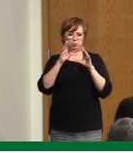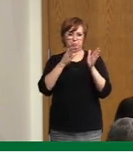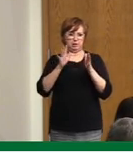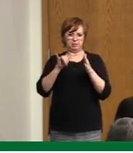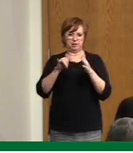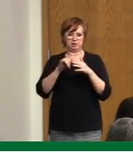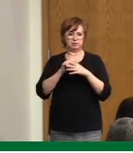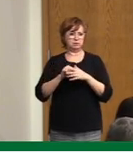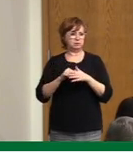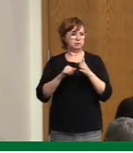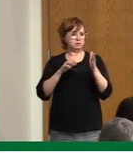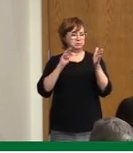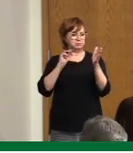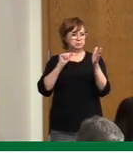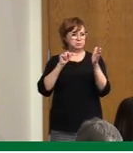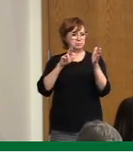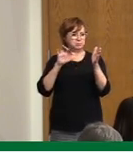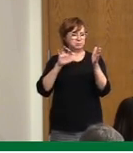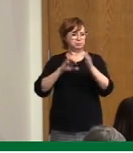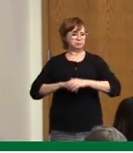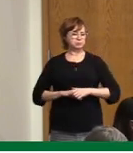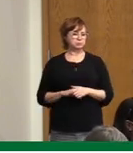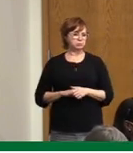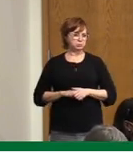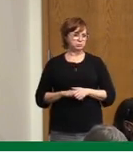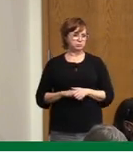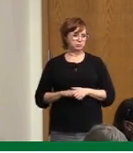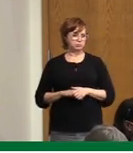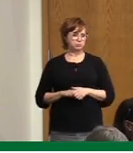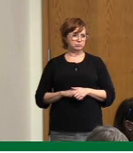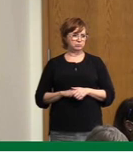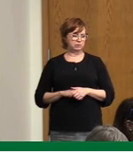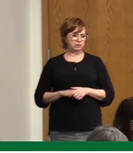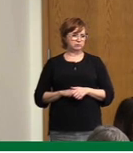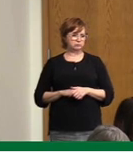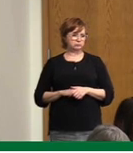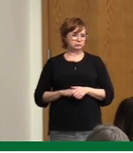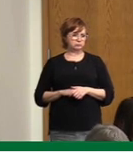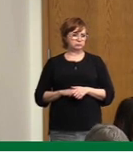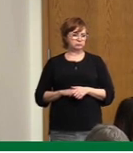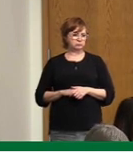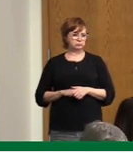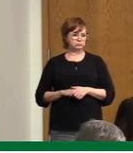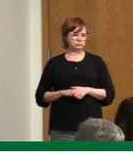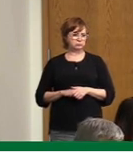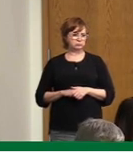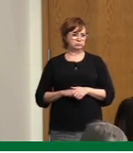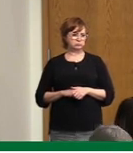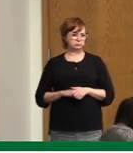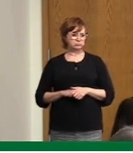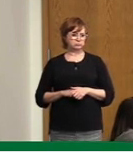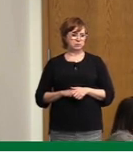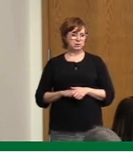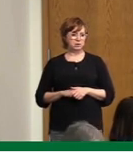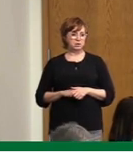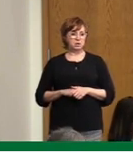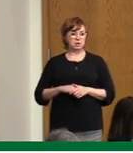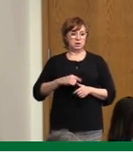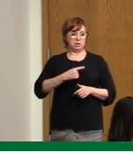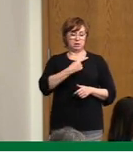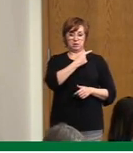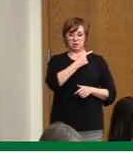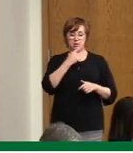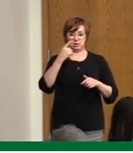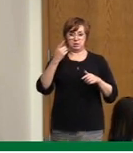Another question in the room. Mark? Since the last modeling update we've seen over 3,000 cases and over 20 deaths.